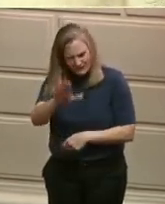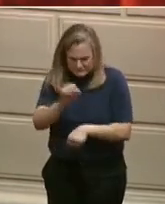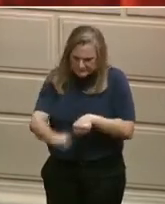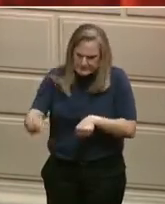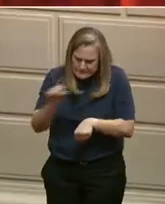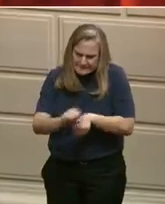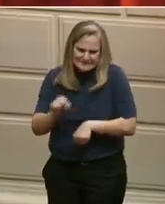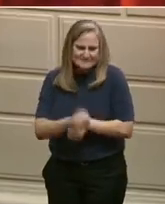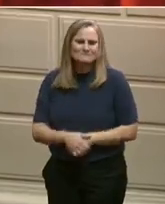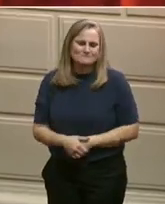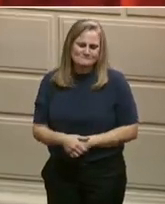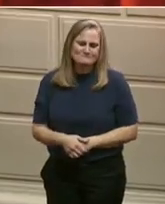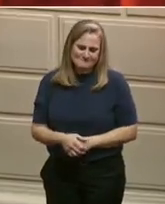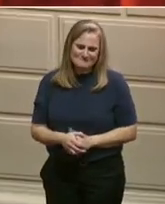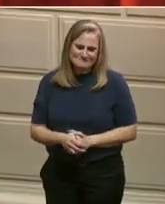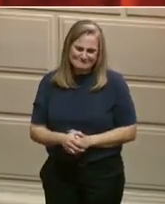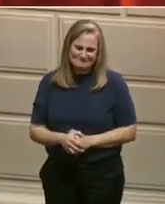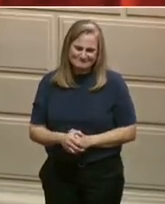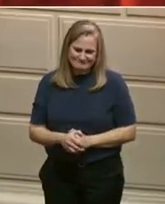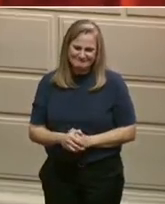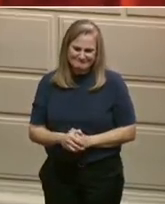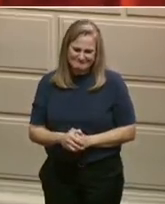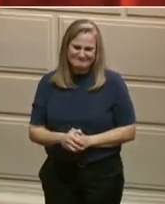Keep up the great work.